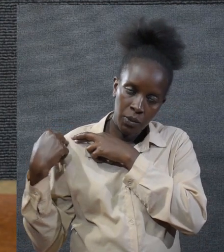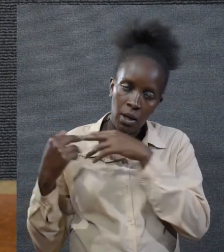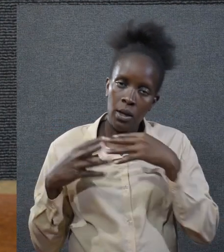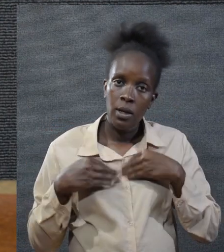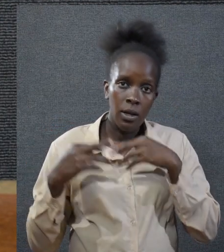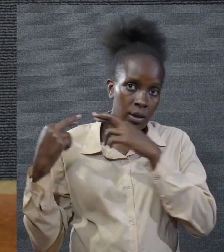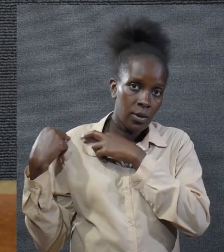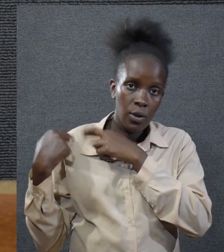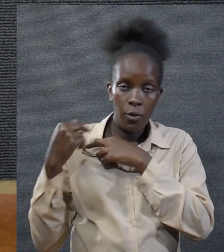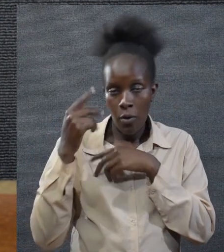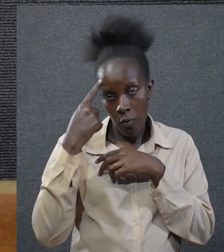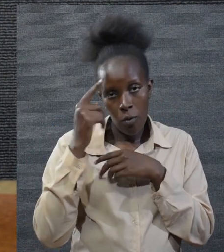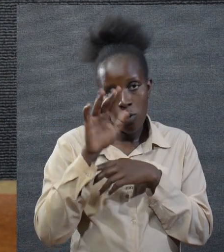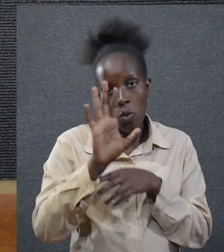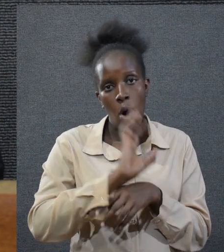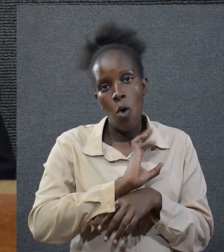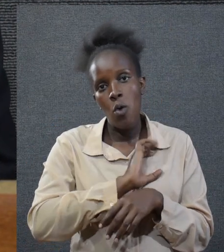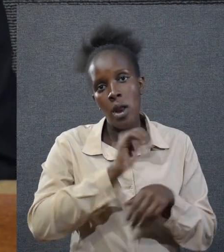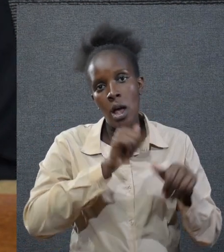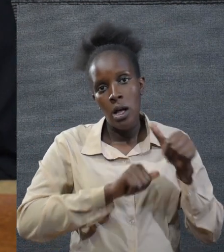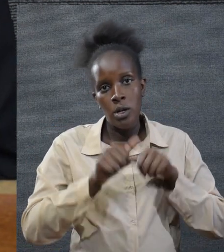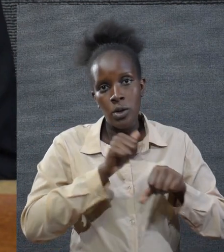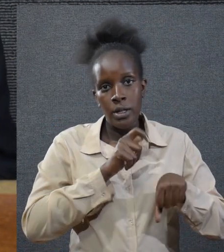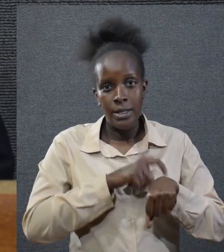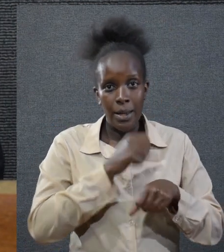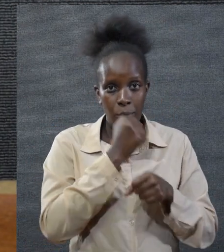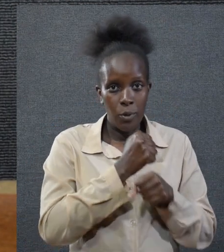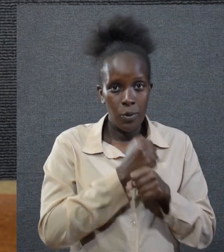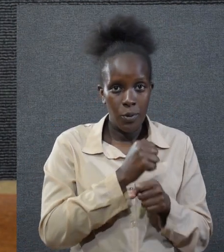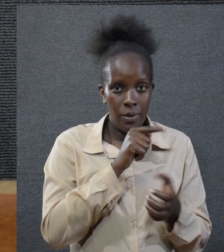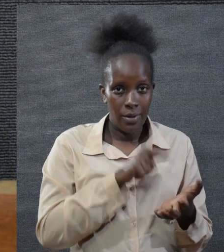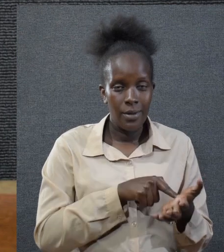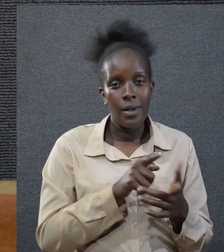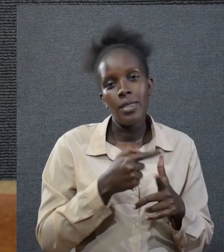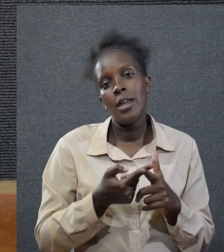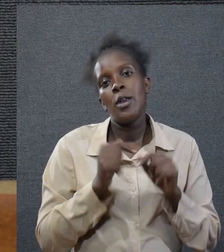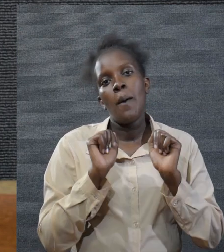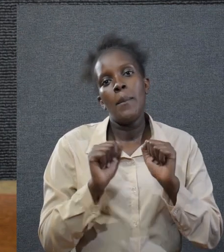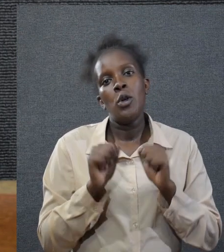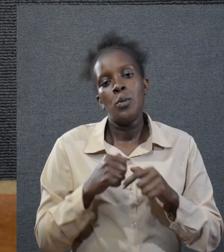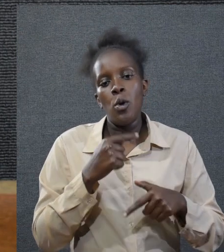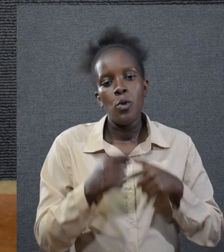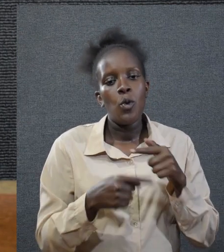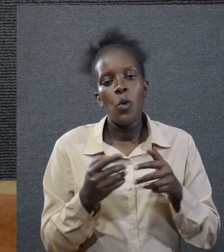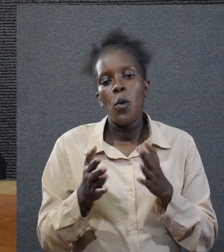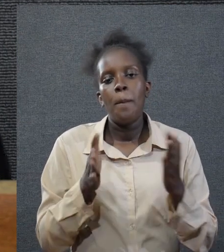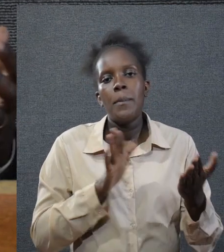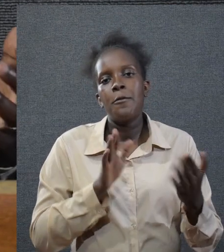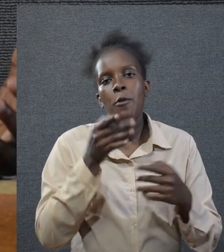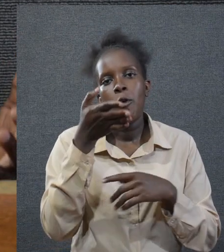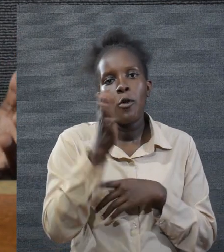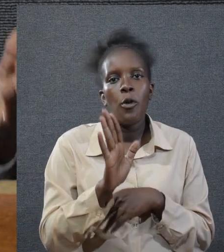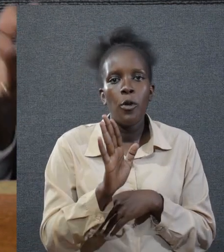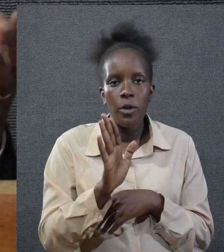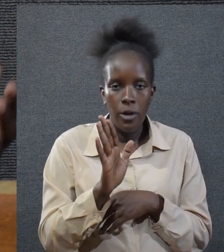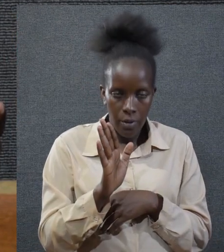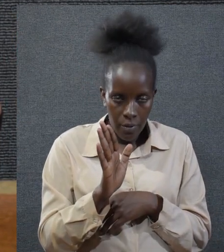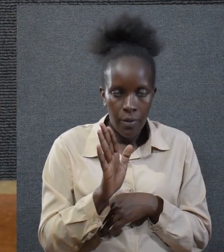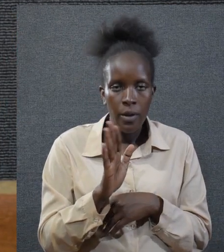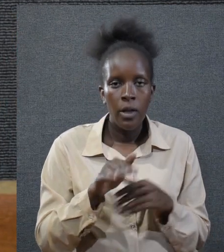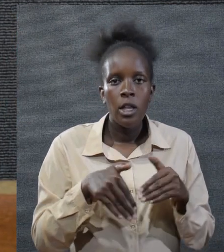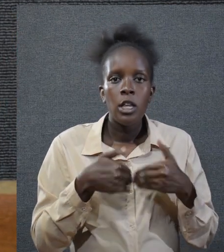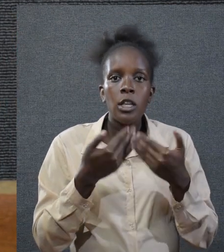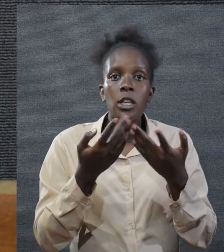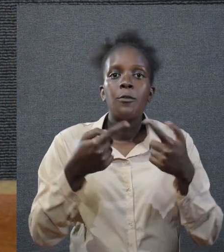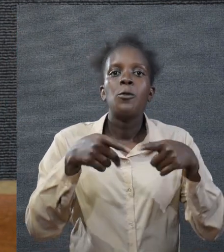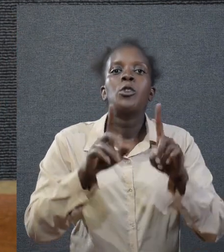assume responsibility of your own action when you do that you will be able to go before God